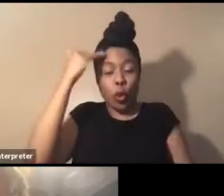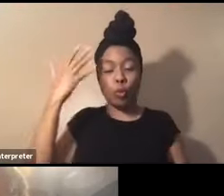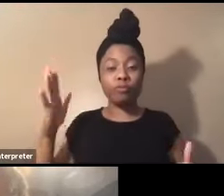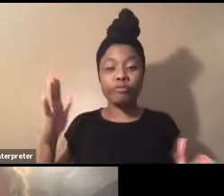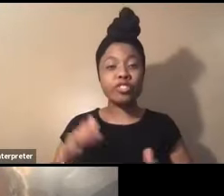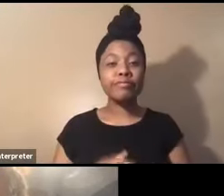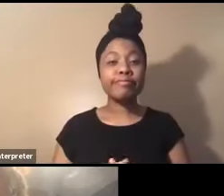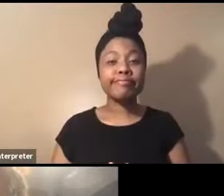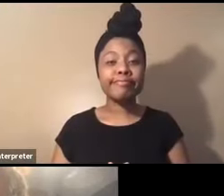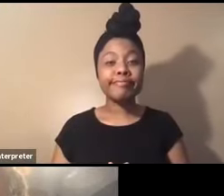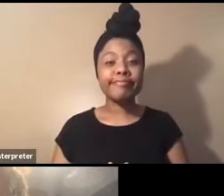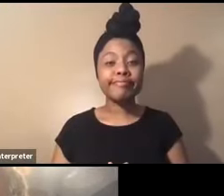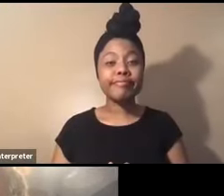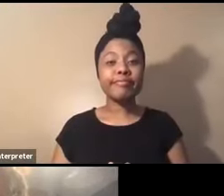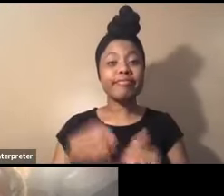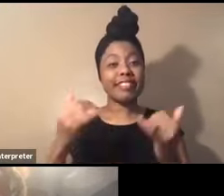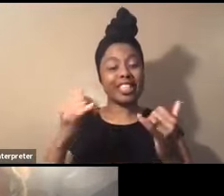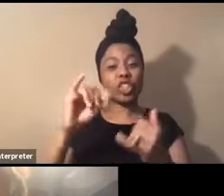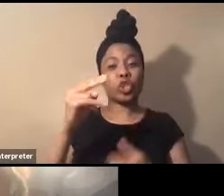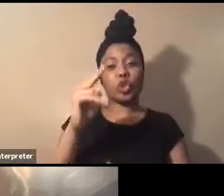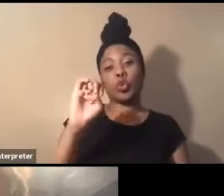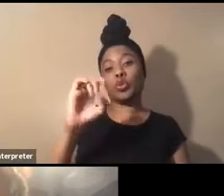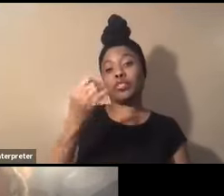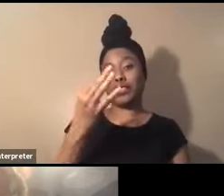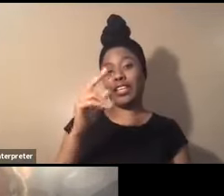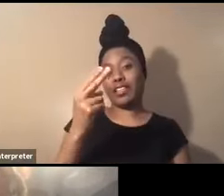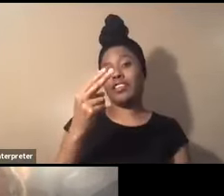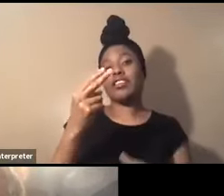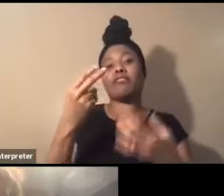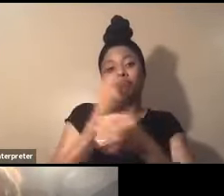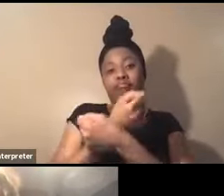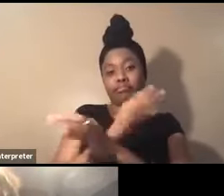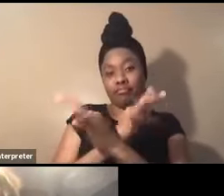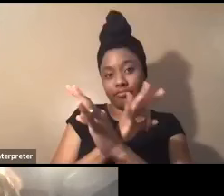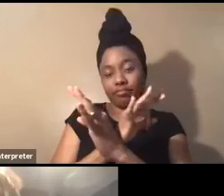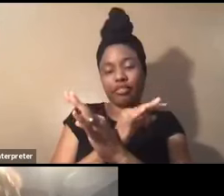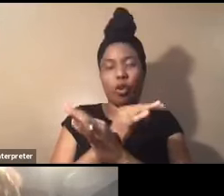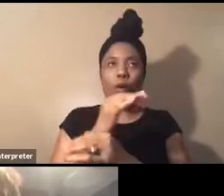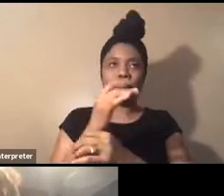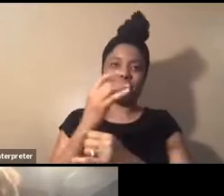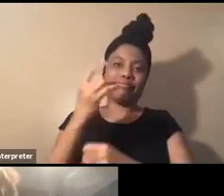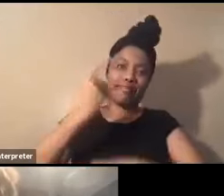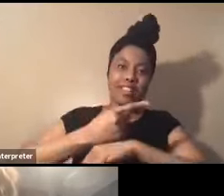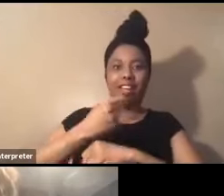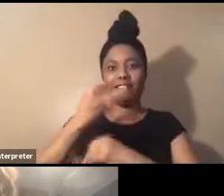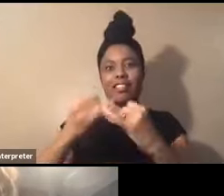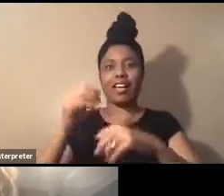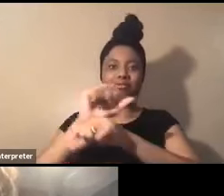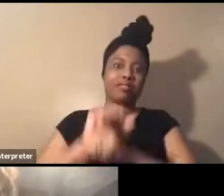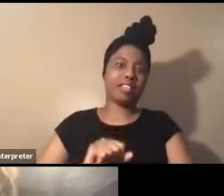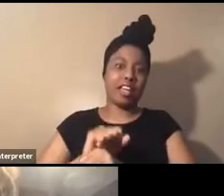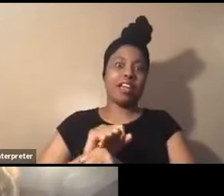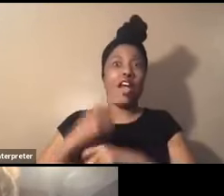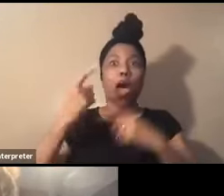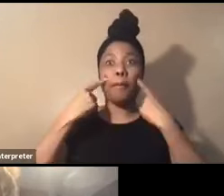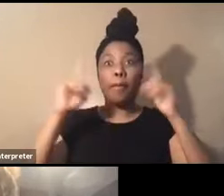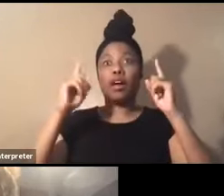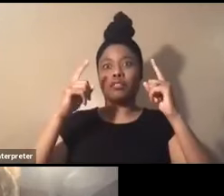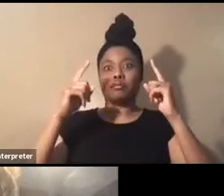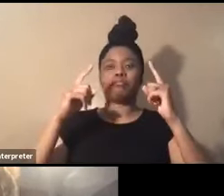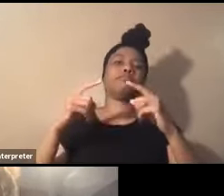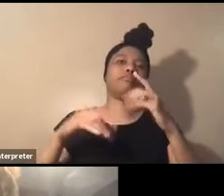uh, today is June 19th, which marks the last, or the day that the last slaves found out they were finally free,